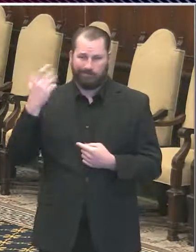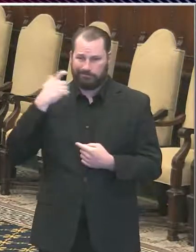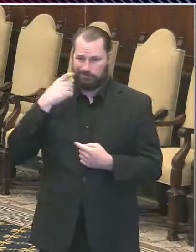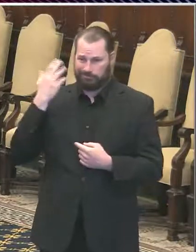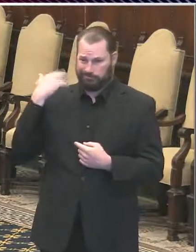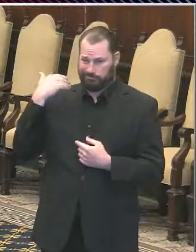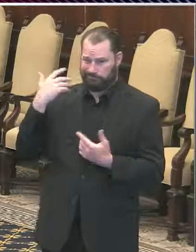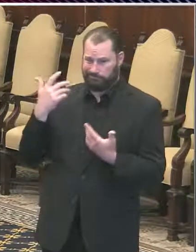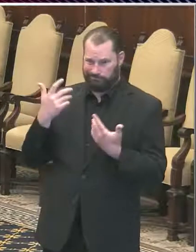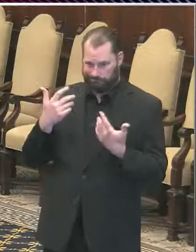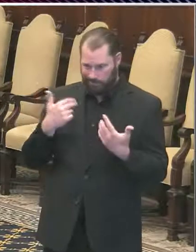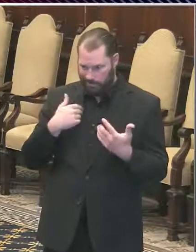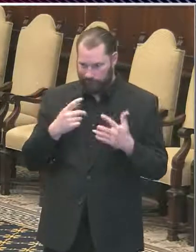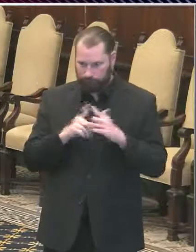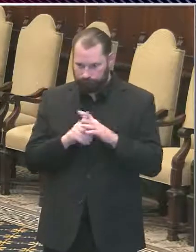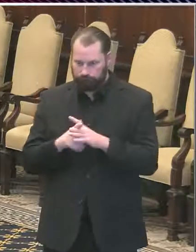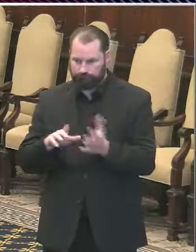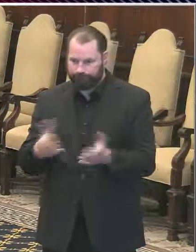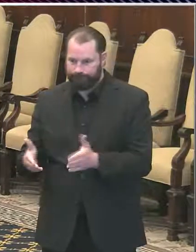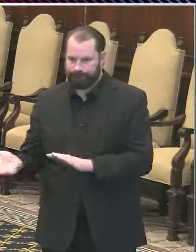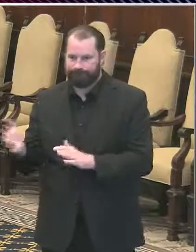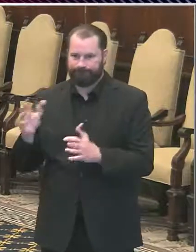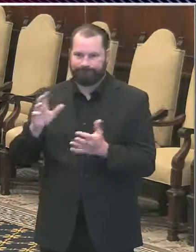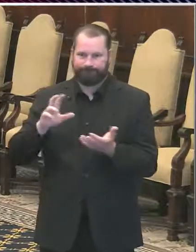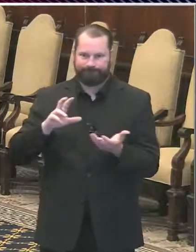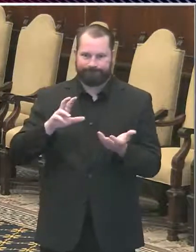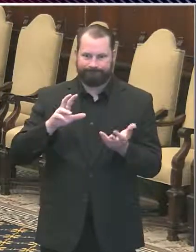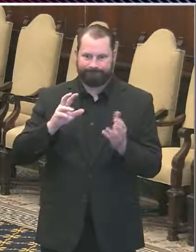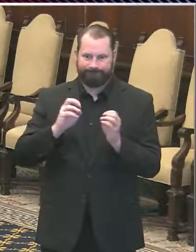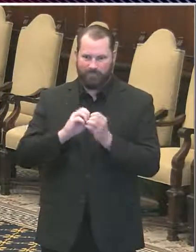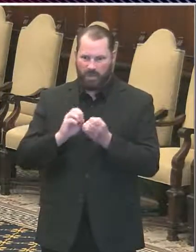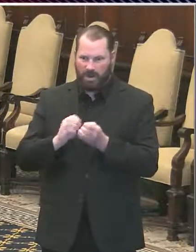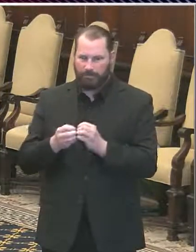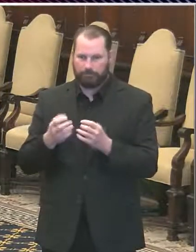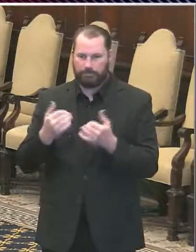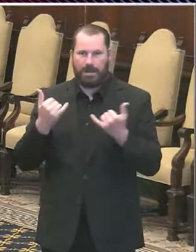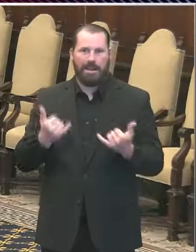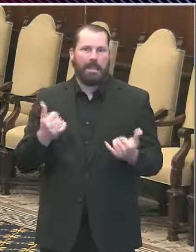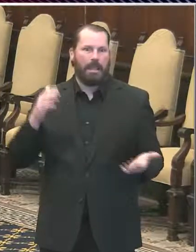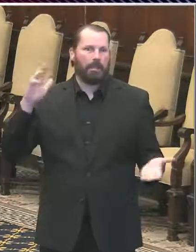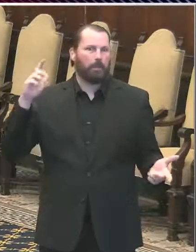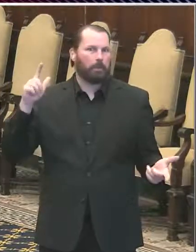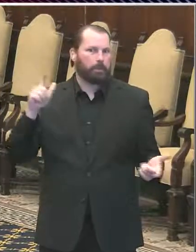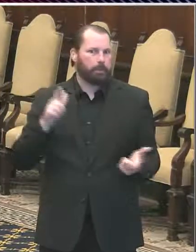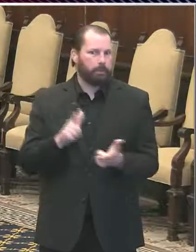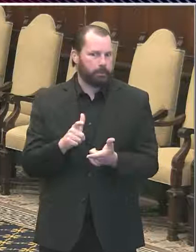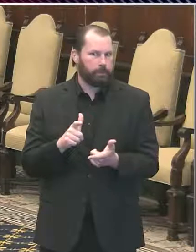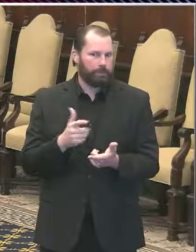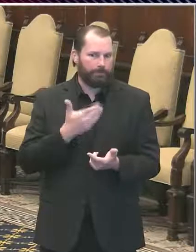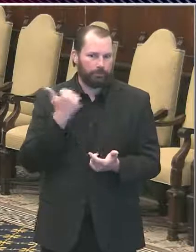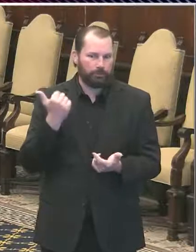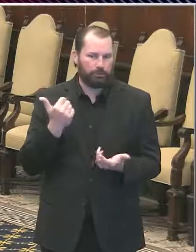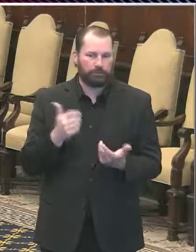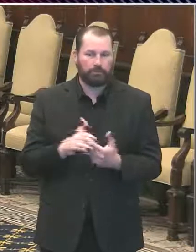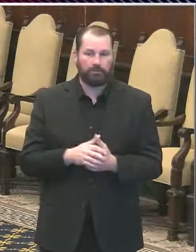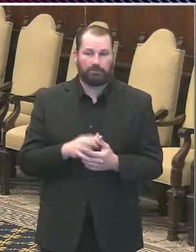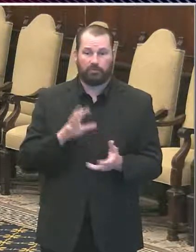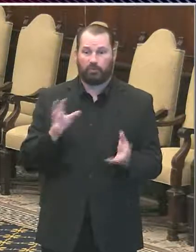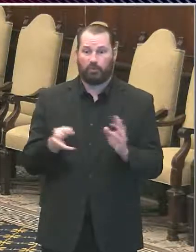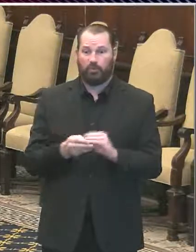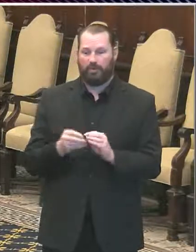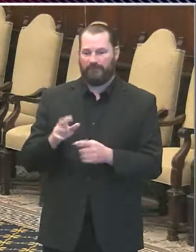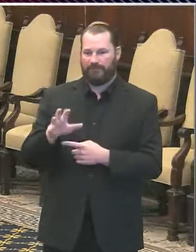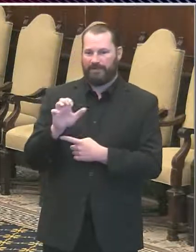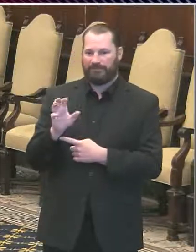Now that we're in the single digits, that's really clearly a marked decline. Of that total, 567 or 54% were nursing